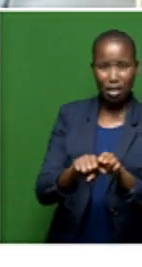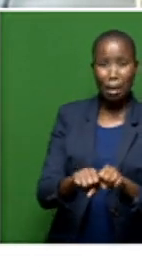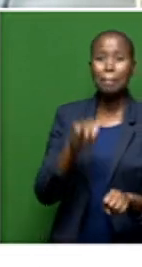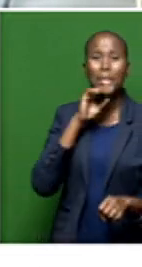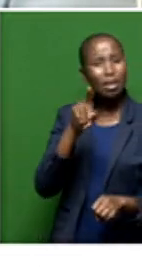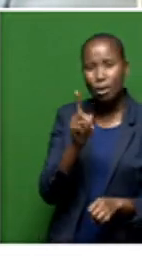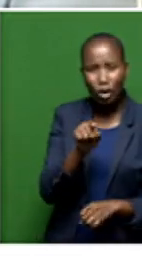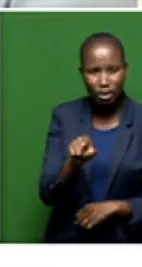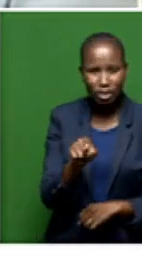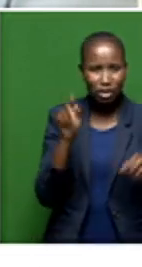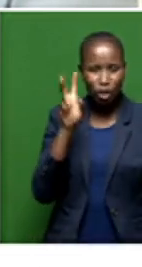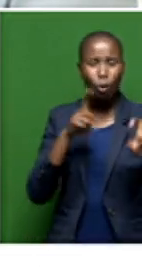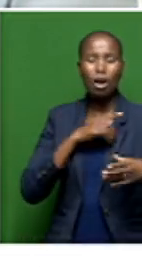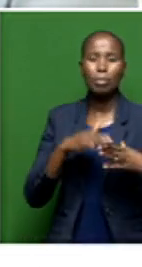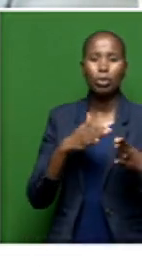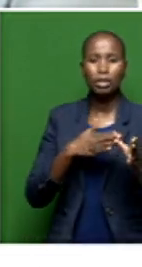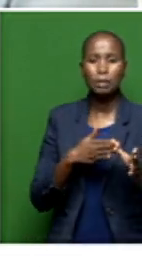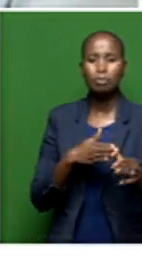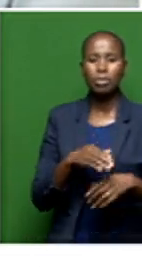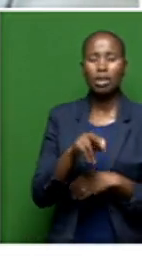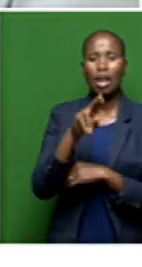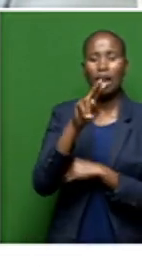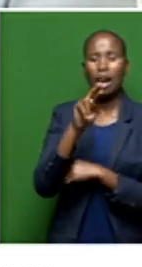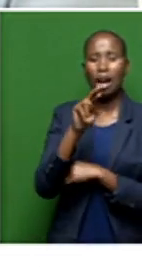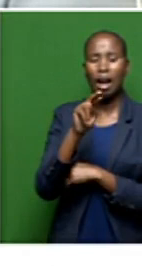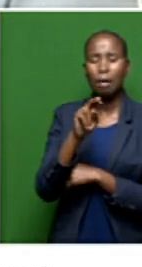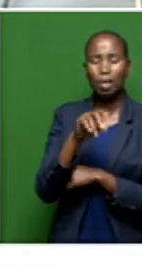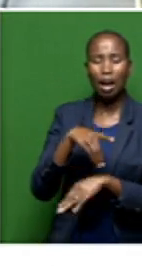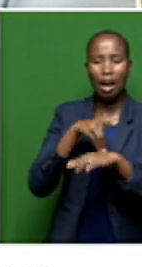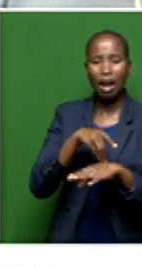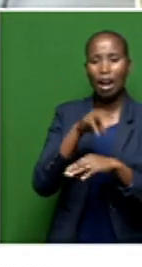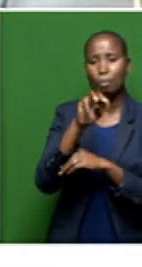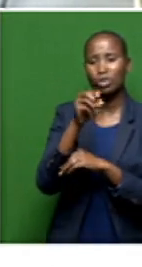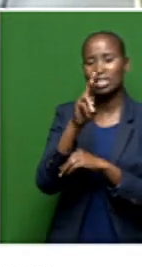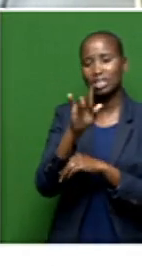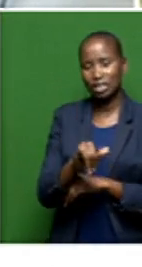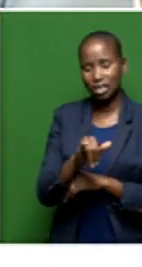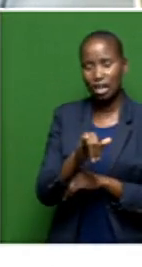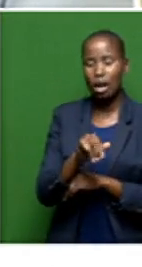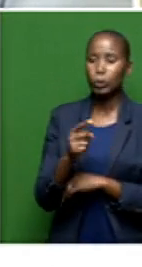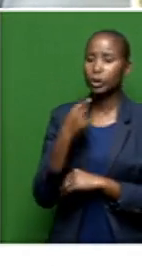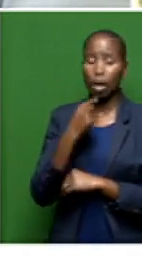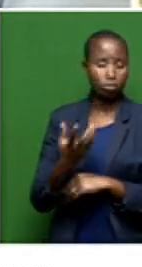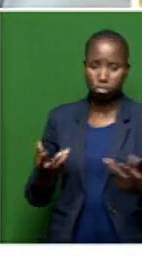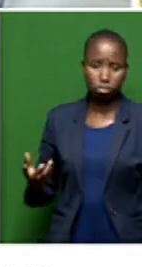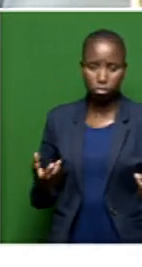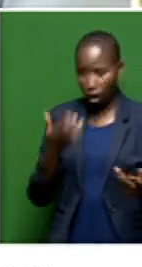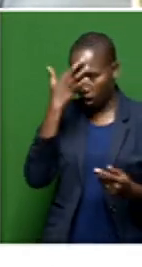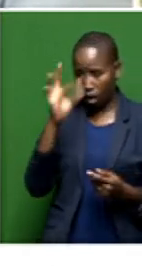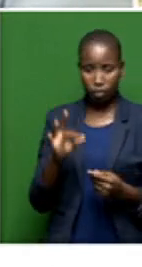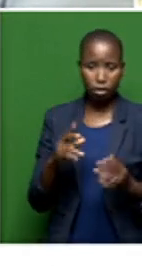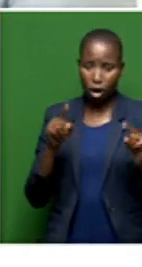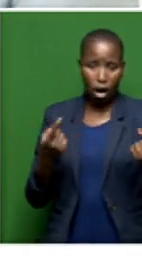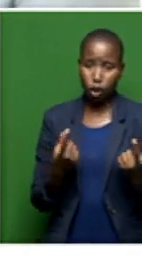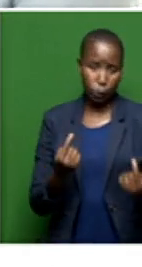that say? Because Nga Kamutirimulama district municipality was saying, we want to man our infrastructure, but then government really not having potential